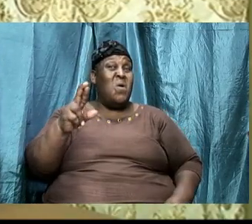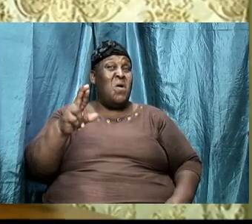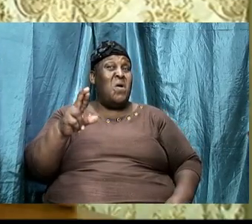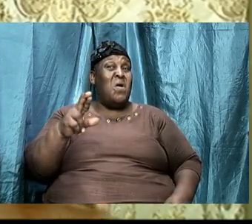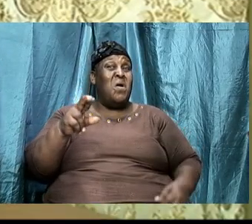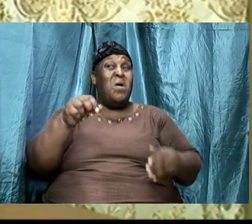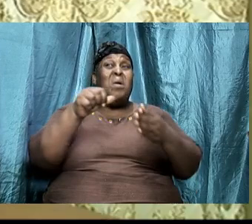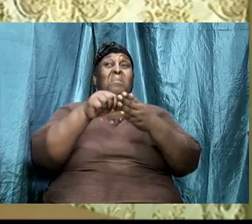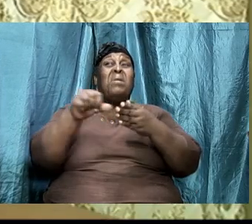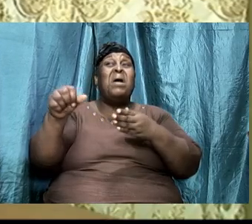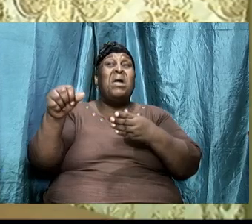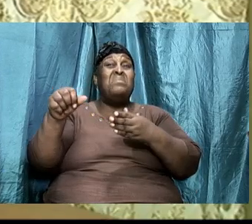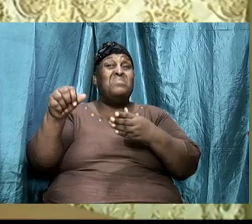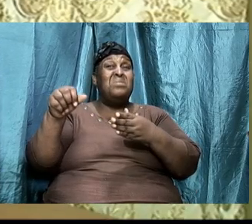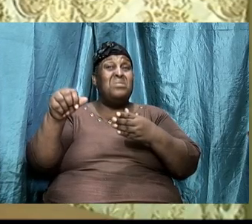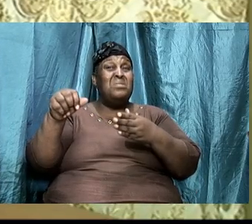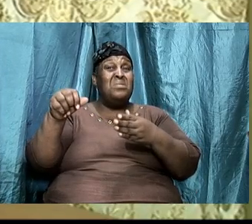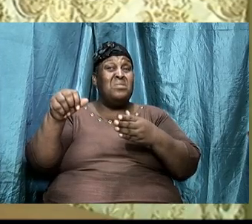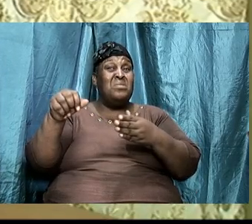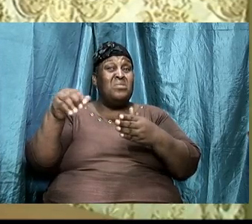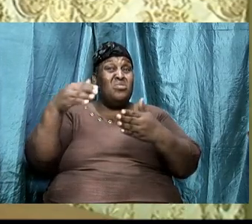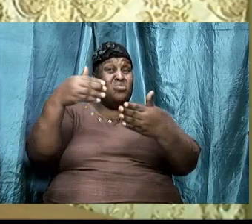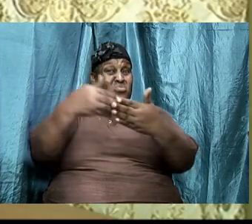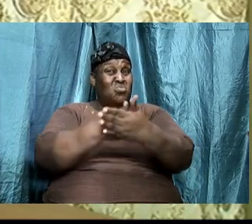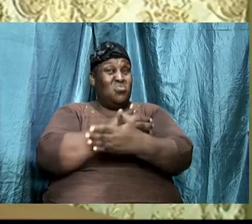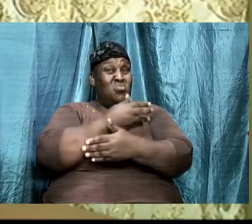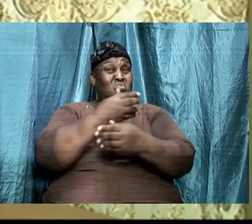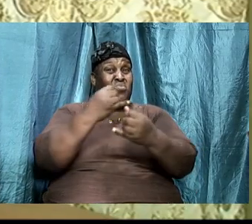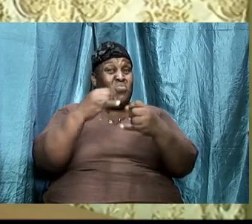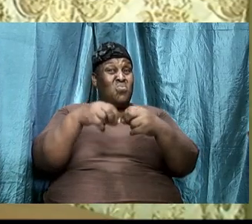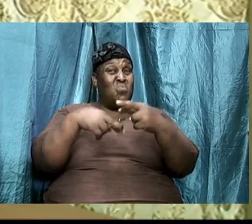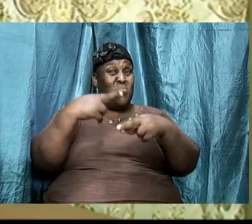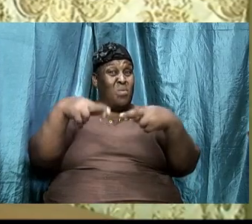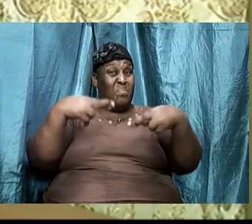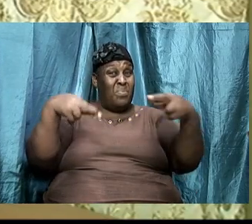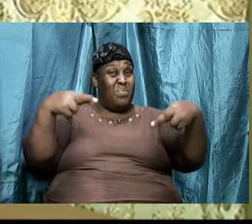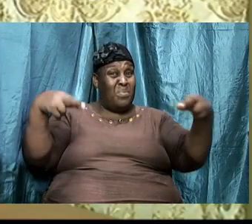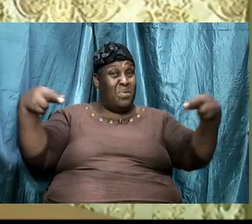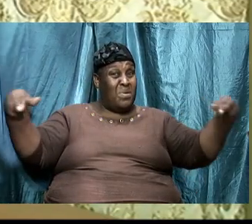something should have said to him look here this lady really playing you know